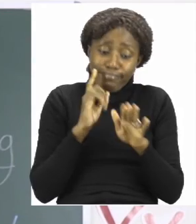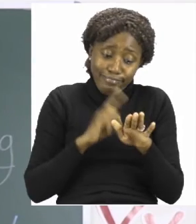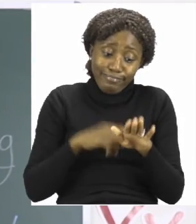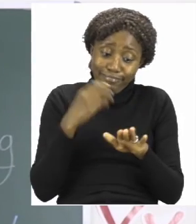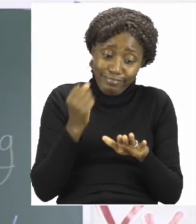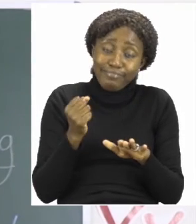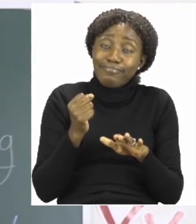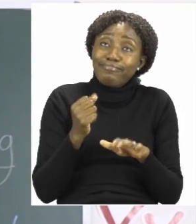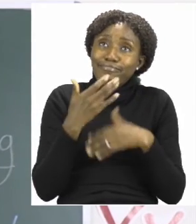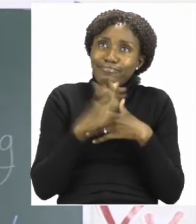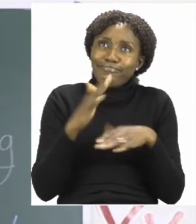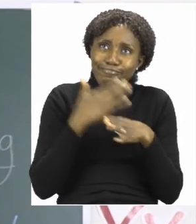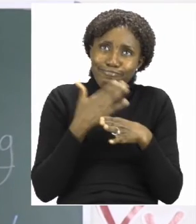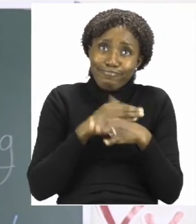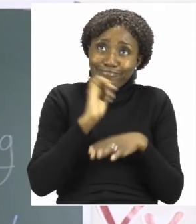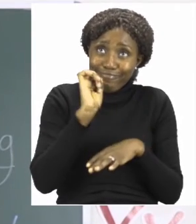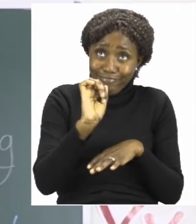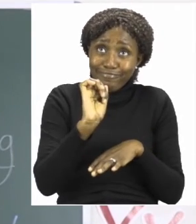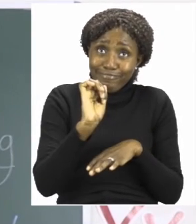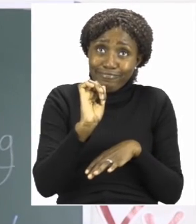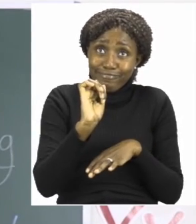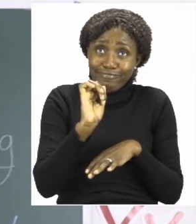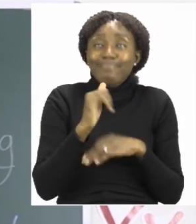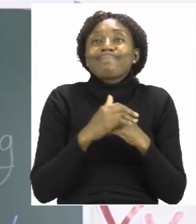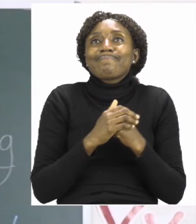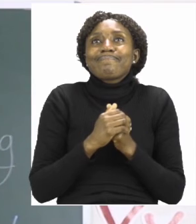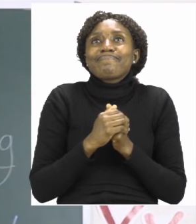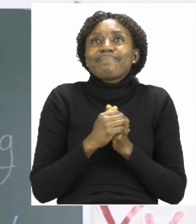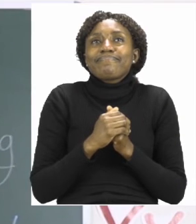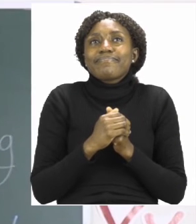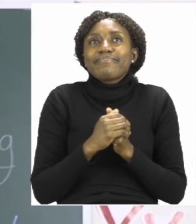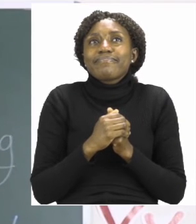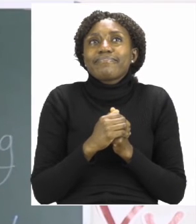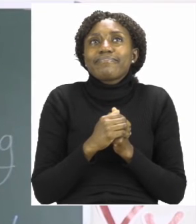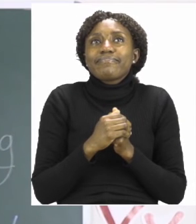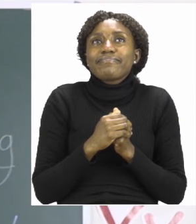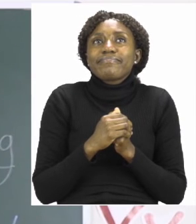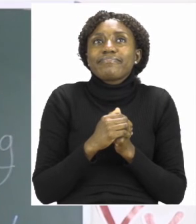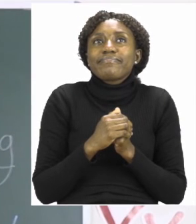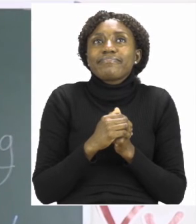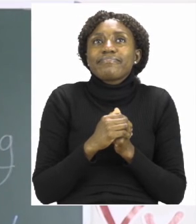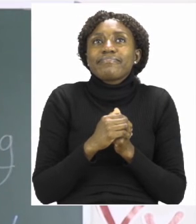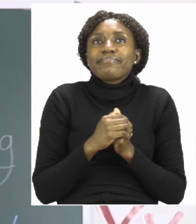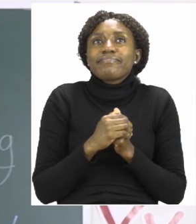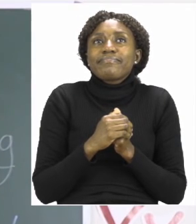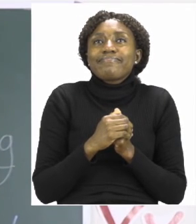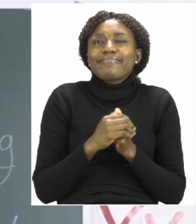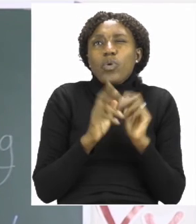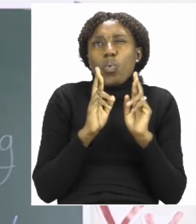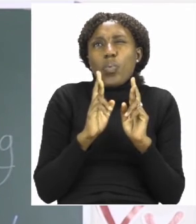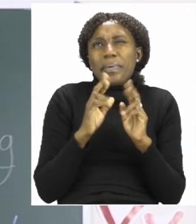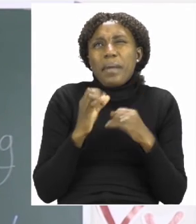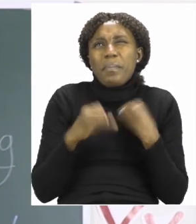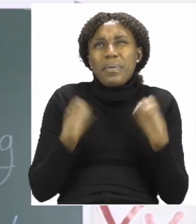connecting all the items and counting all the animals. I hope you will have